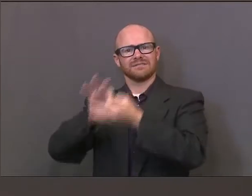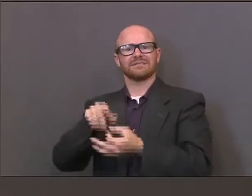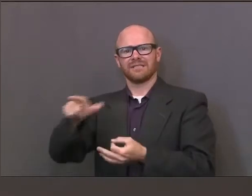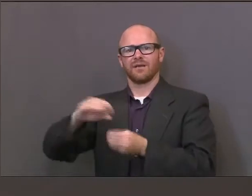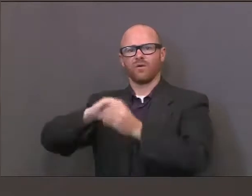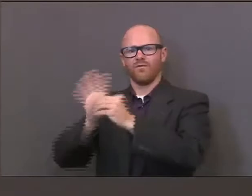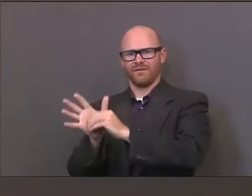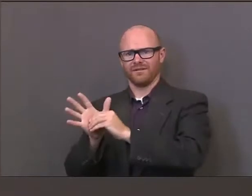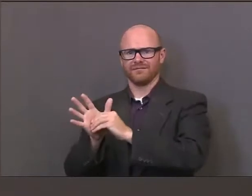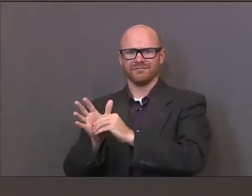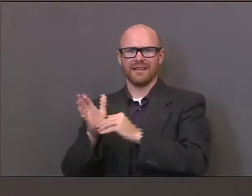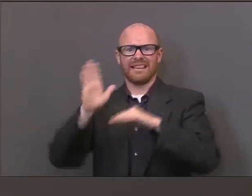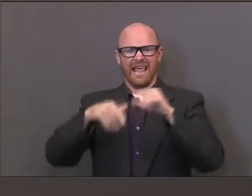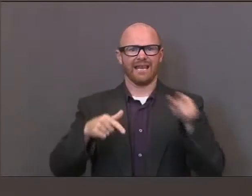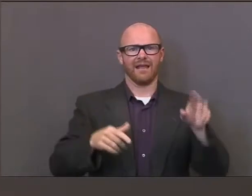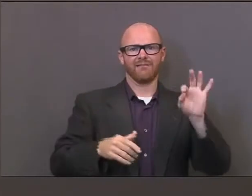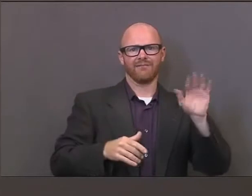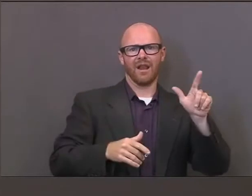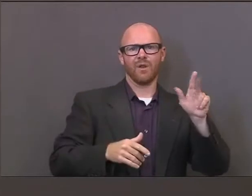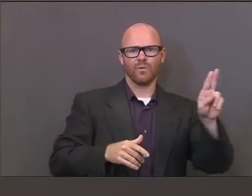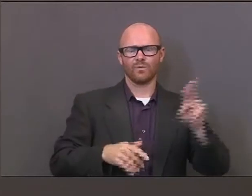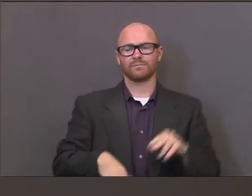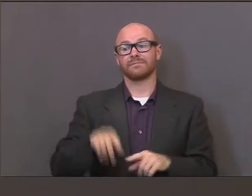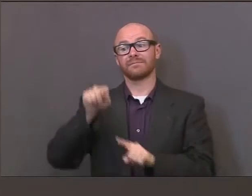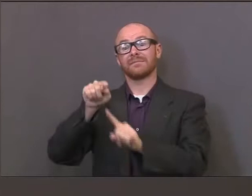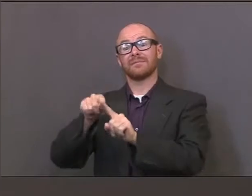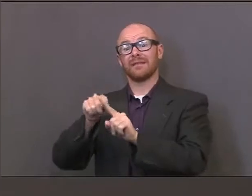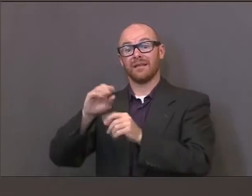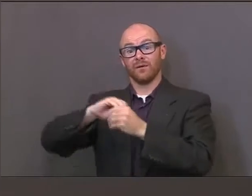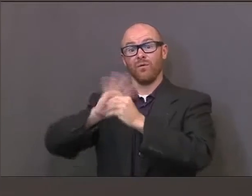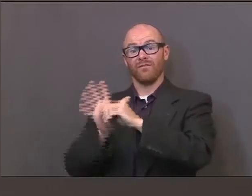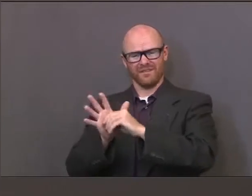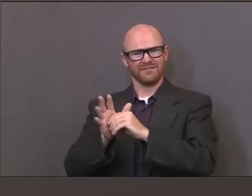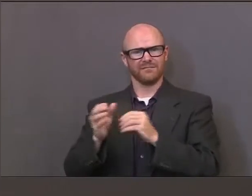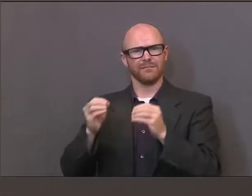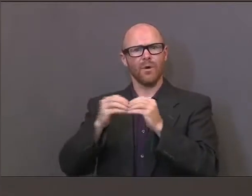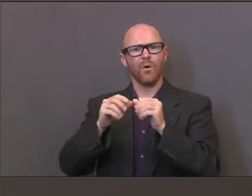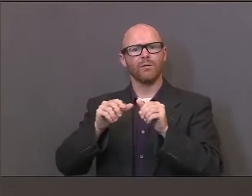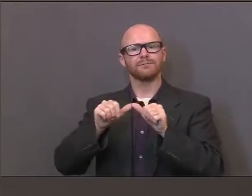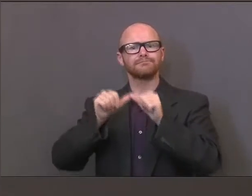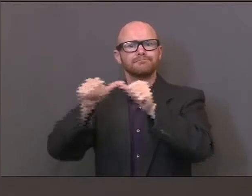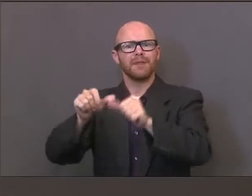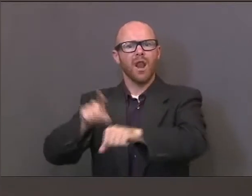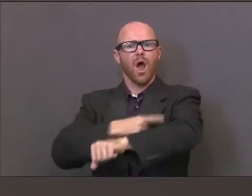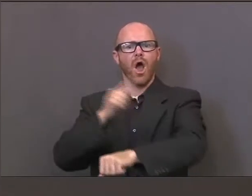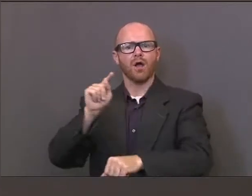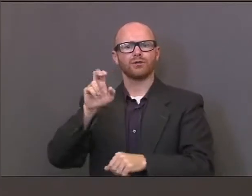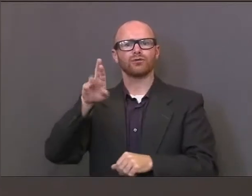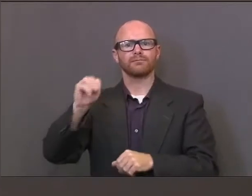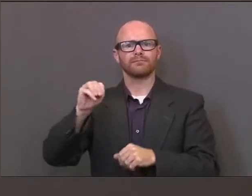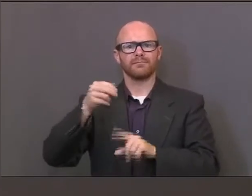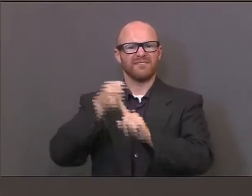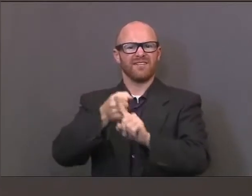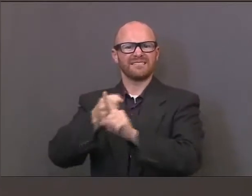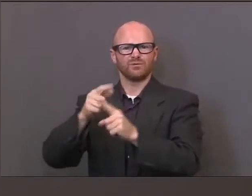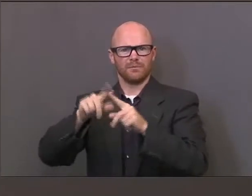and likely more serious long-term effects from COVID-19 than the flu for those who survive.